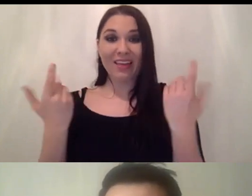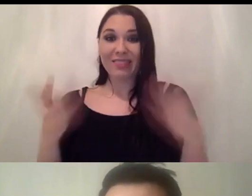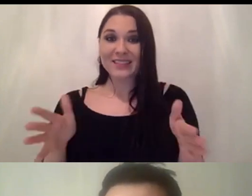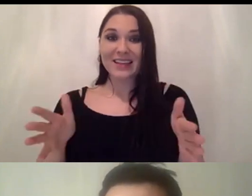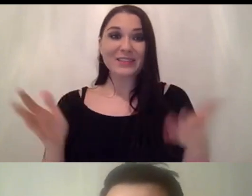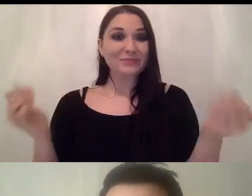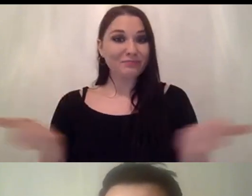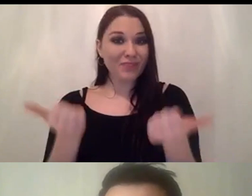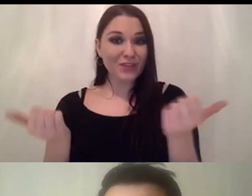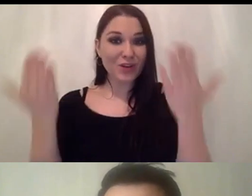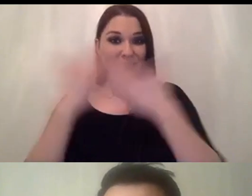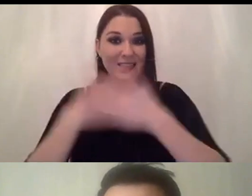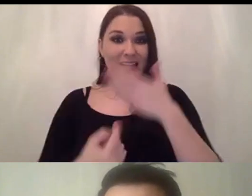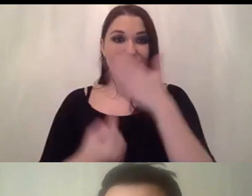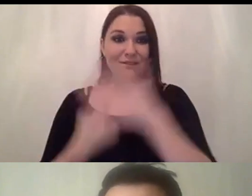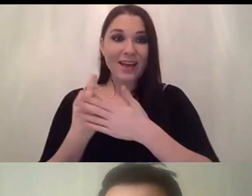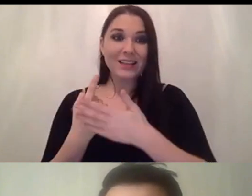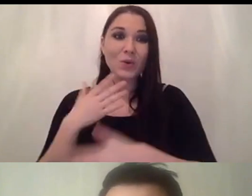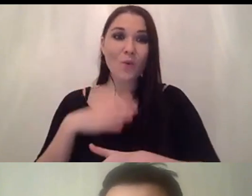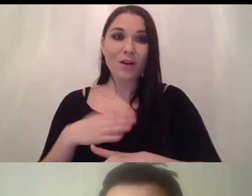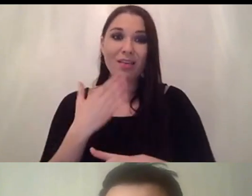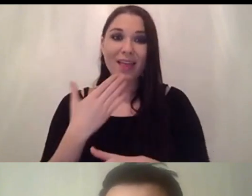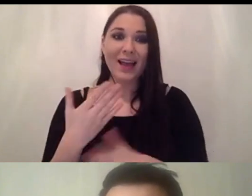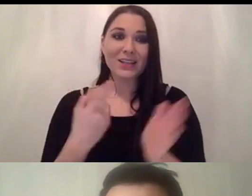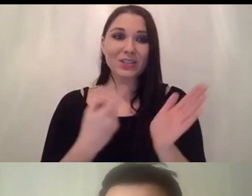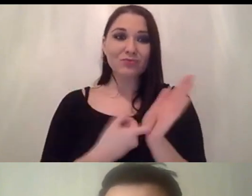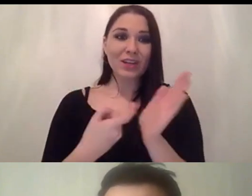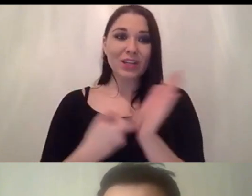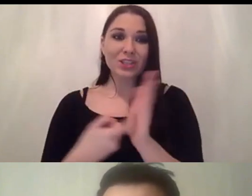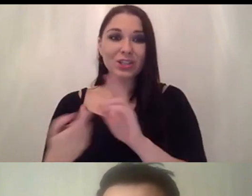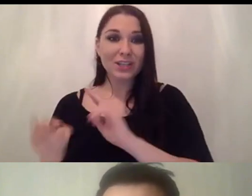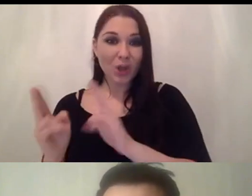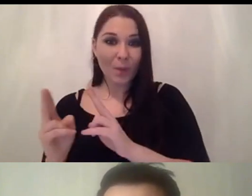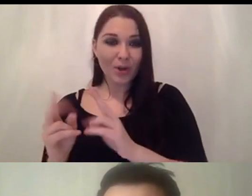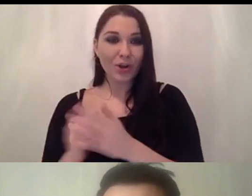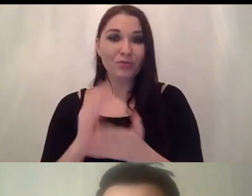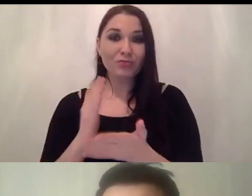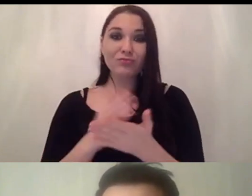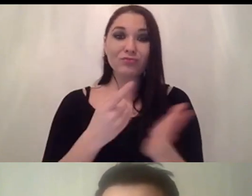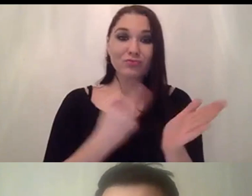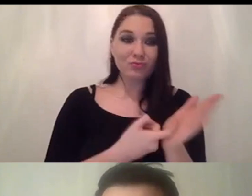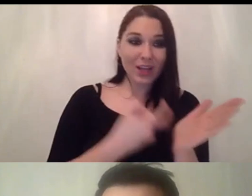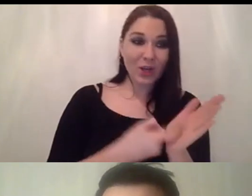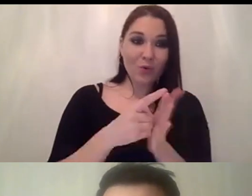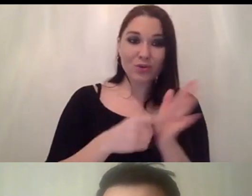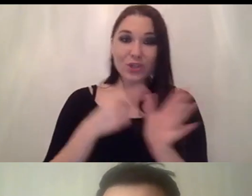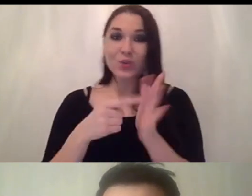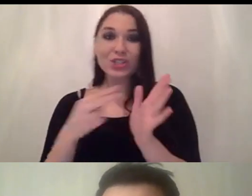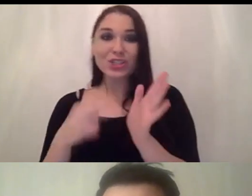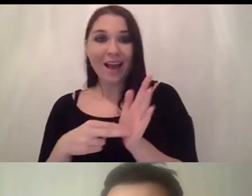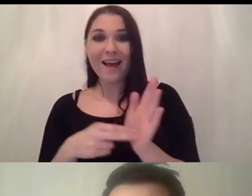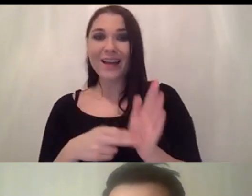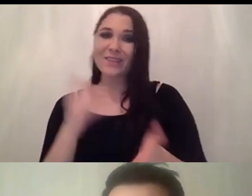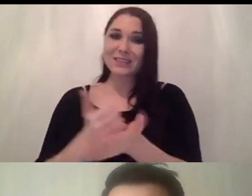event uh first off i want to thank rachel for being our sign language interpreter rodrigo john lee and jean for your fantastic presentations